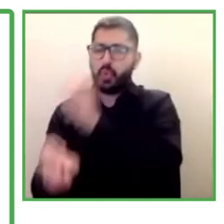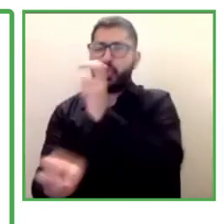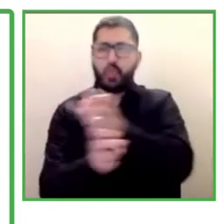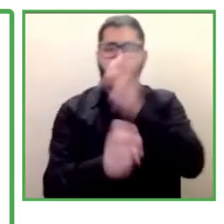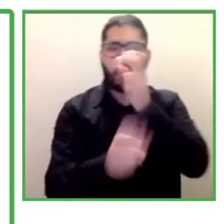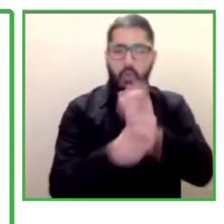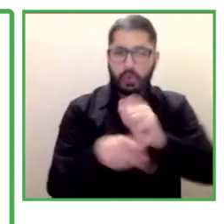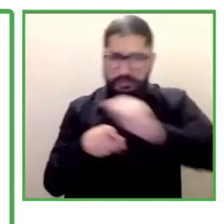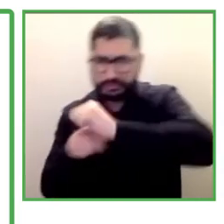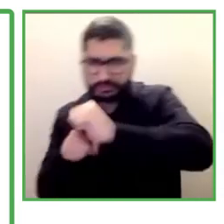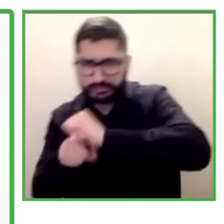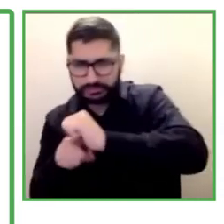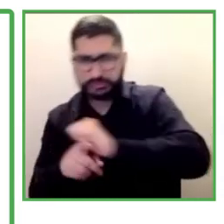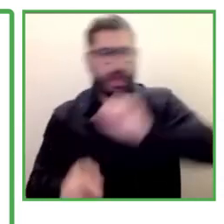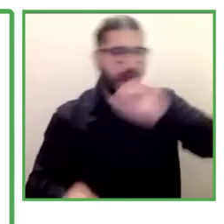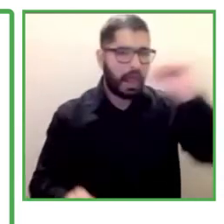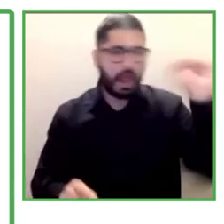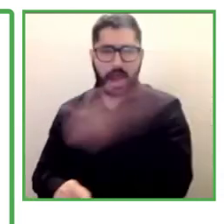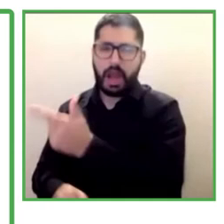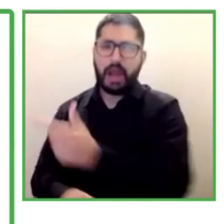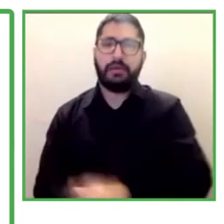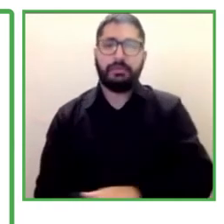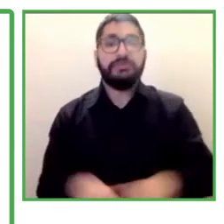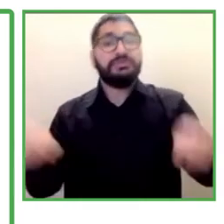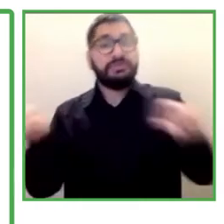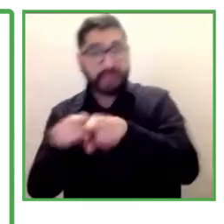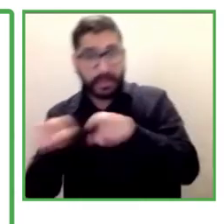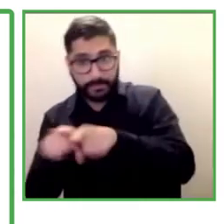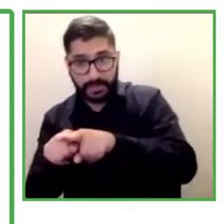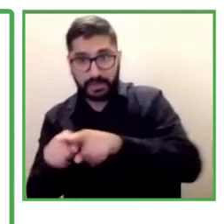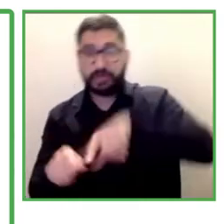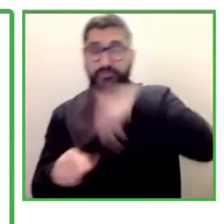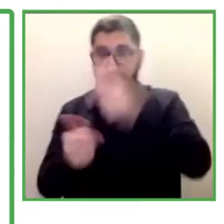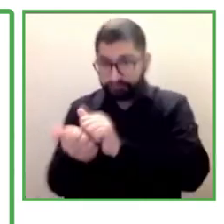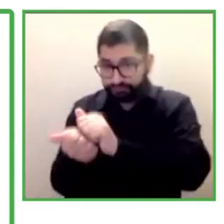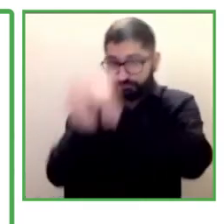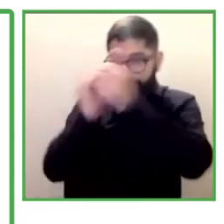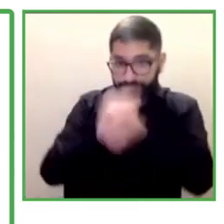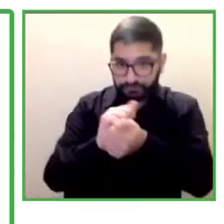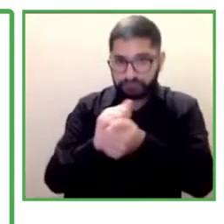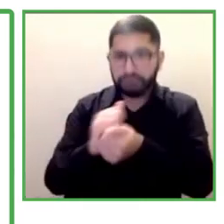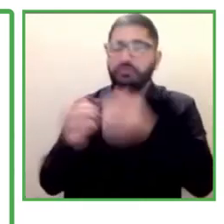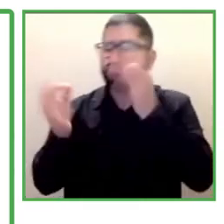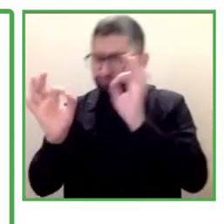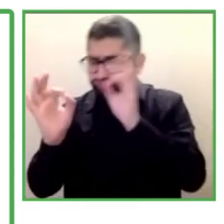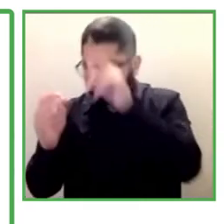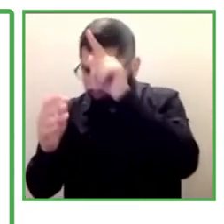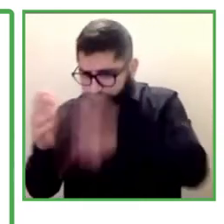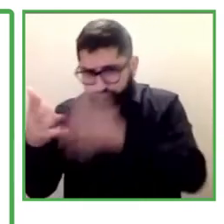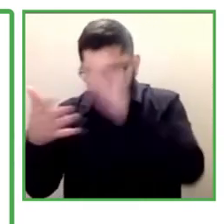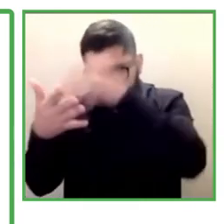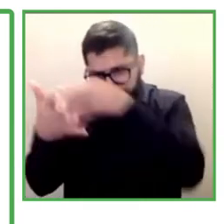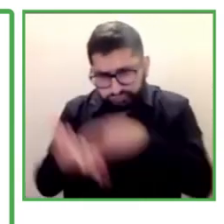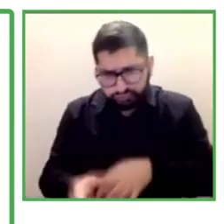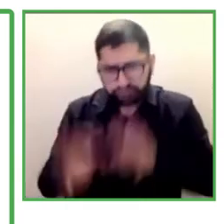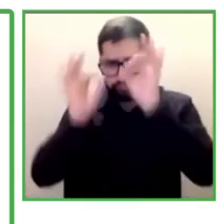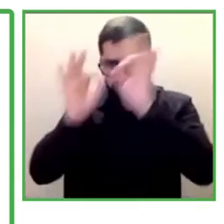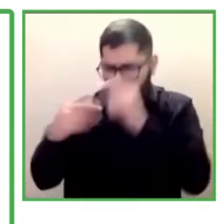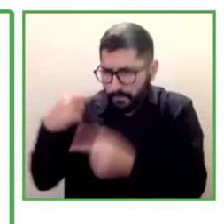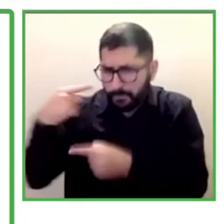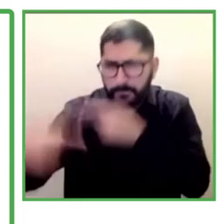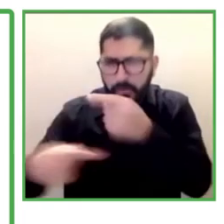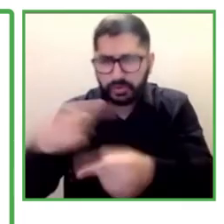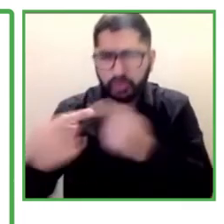practical test. It's also adapted other materials that are necessary in the whole process. And